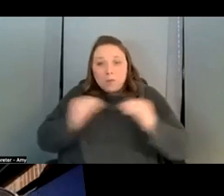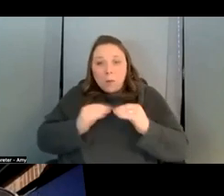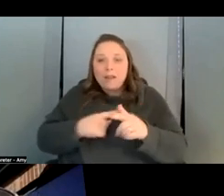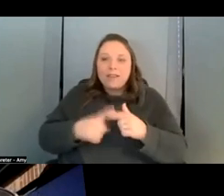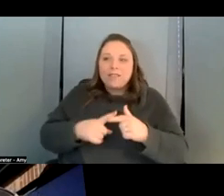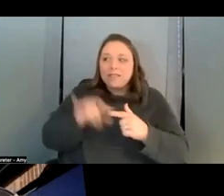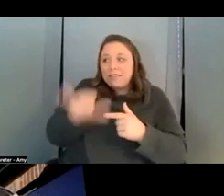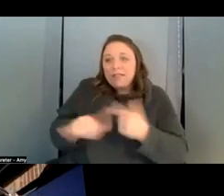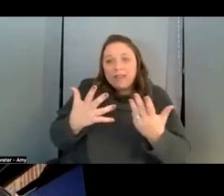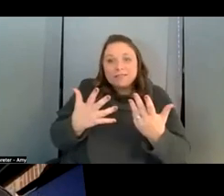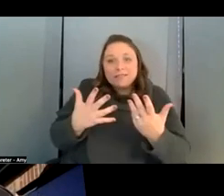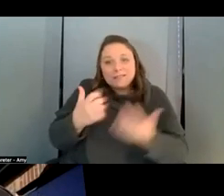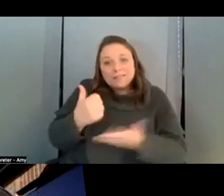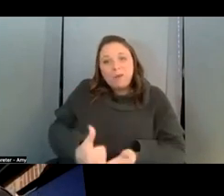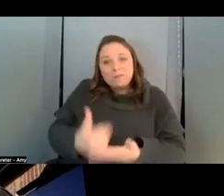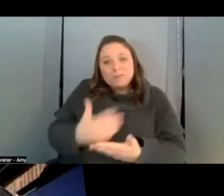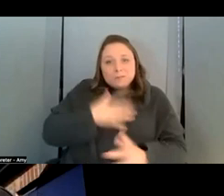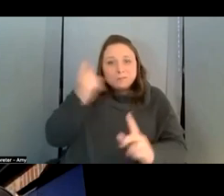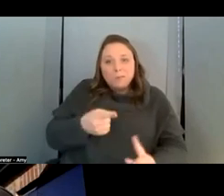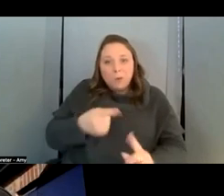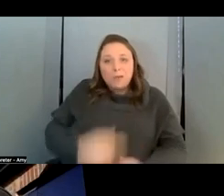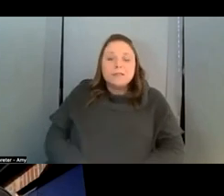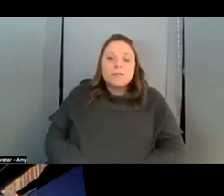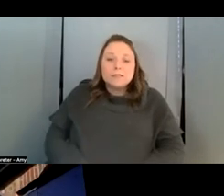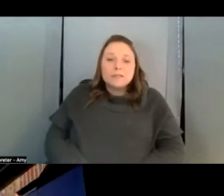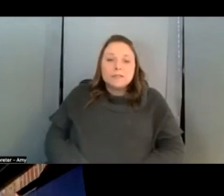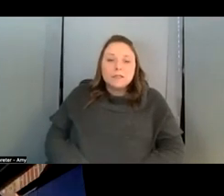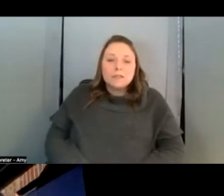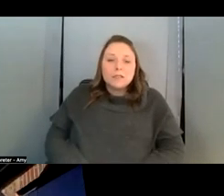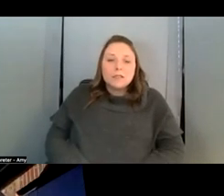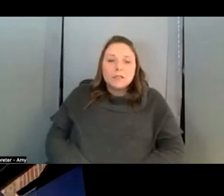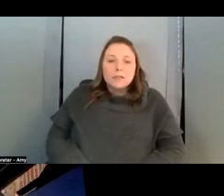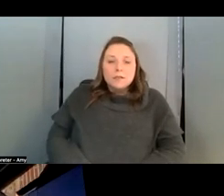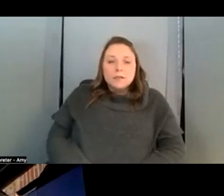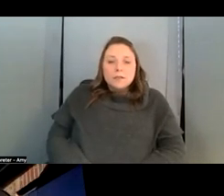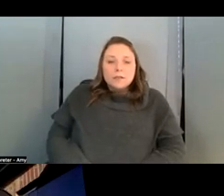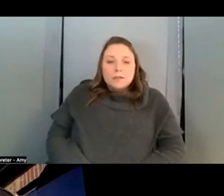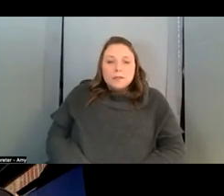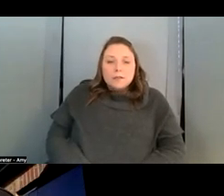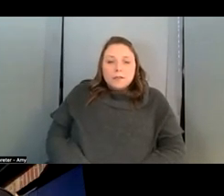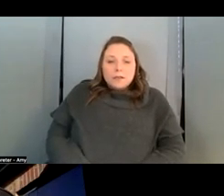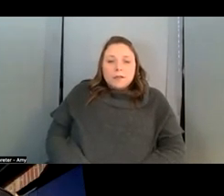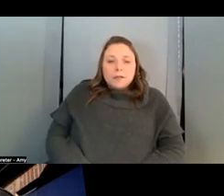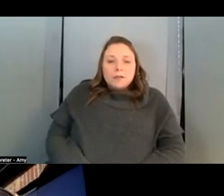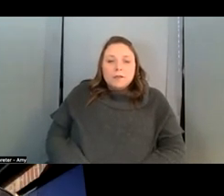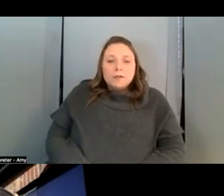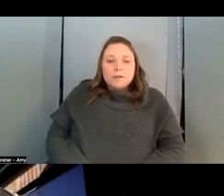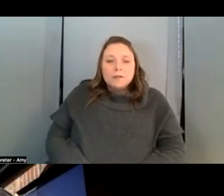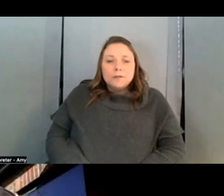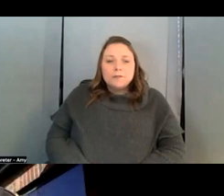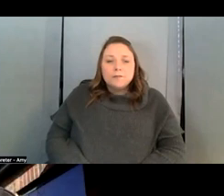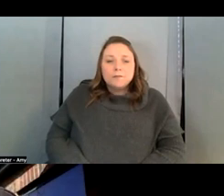and i i think this is also uh it's coming from i i guess uh uh other thinking about uh uh